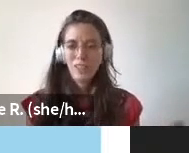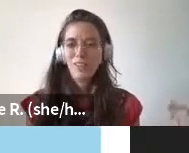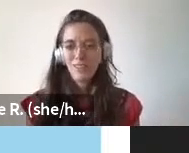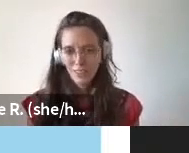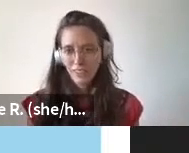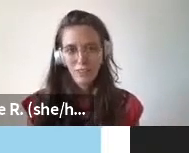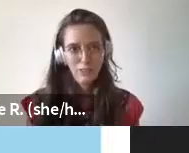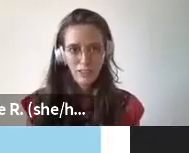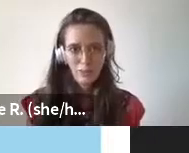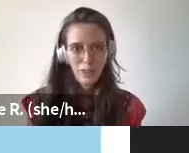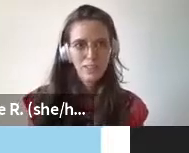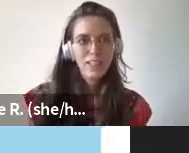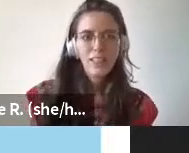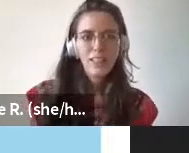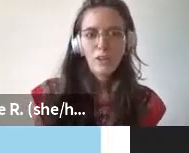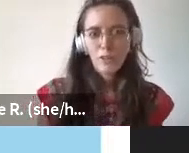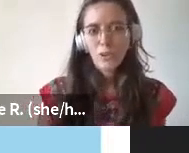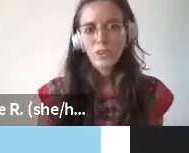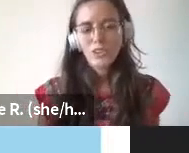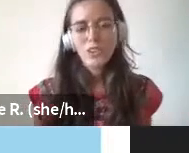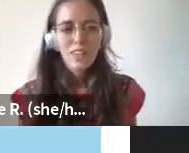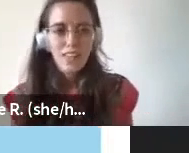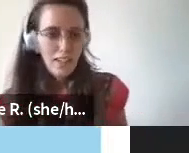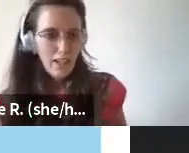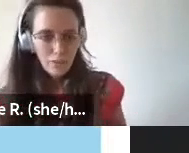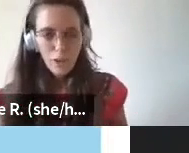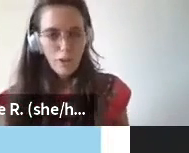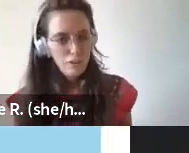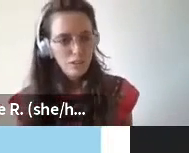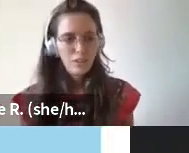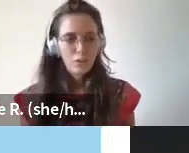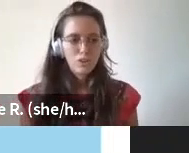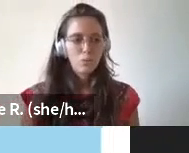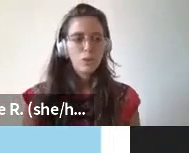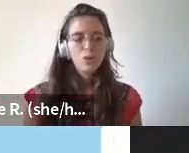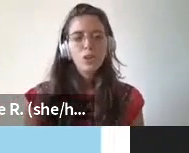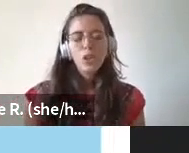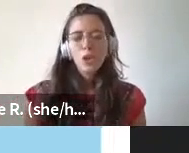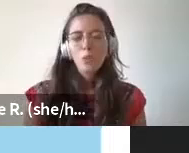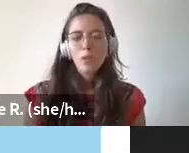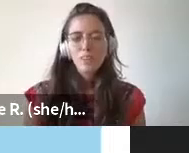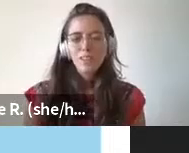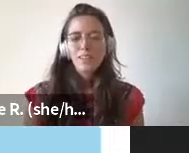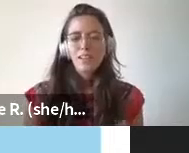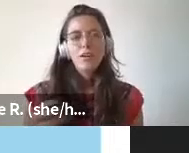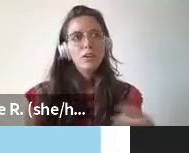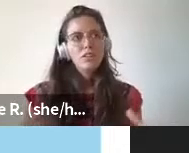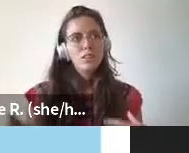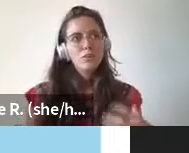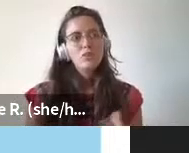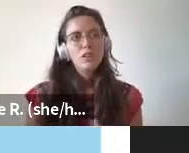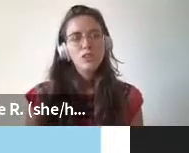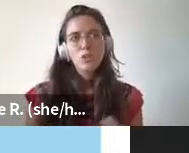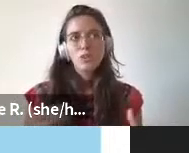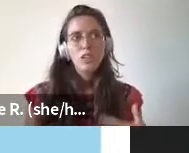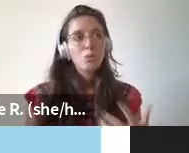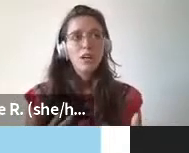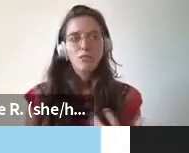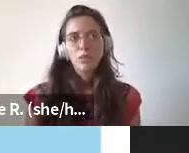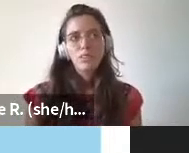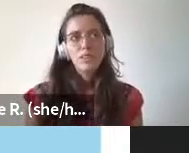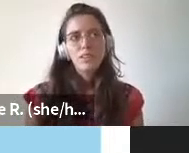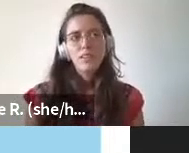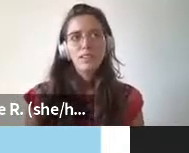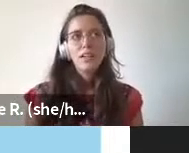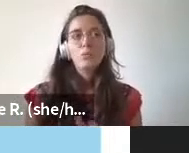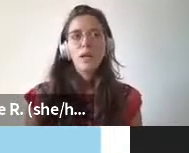but mostly white men in silicon valley right of course they have their offices across the world but there are a series of